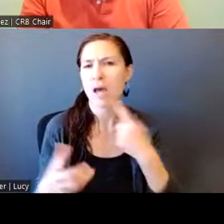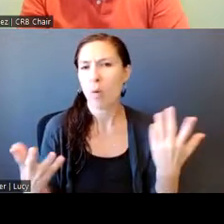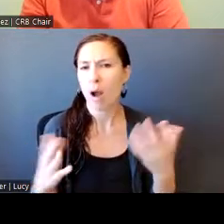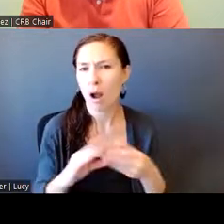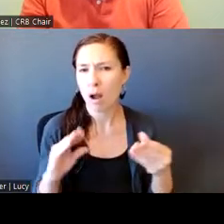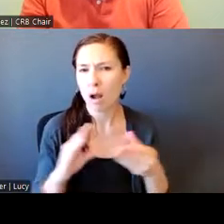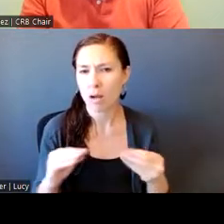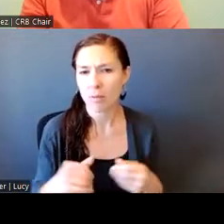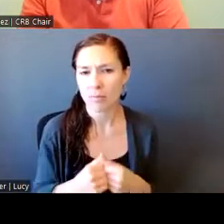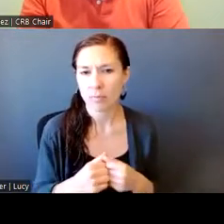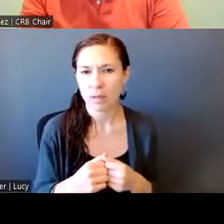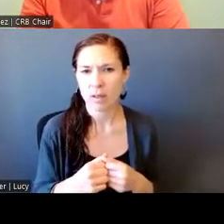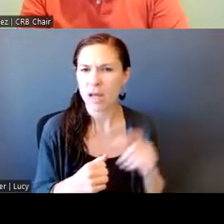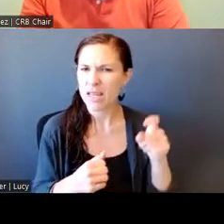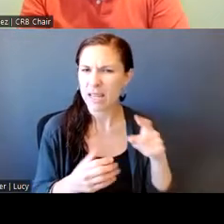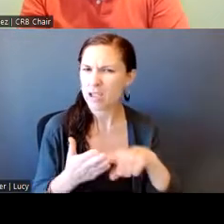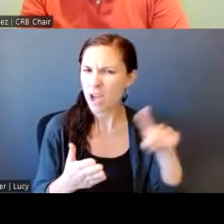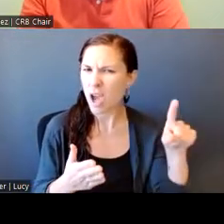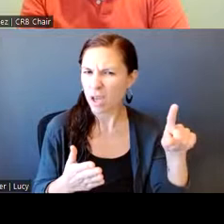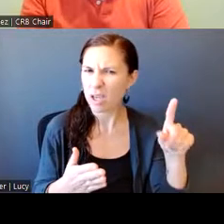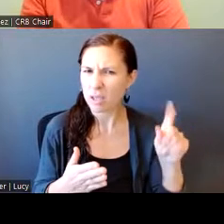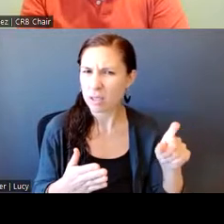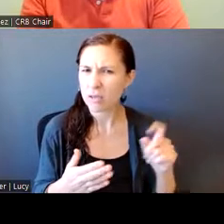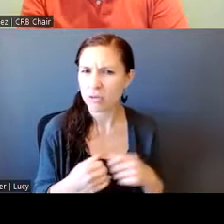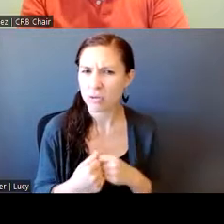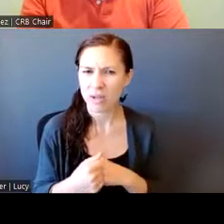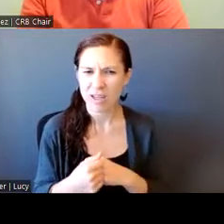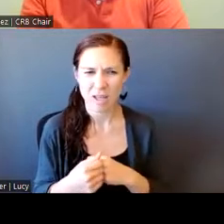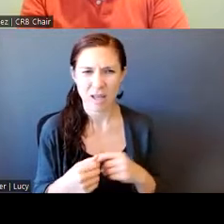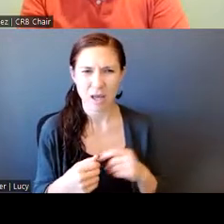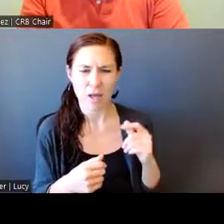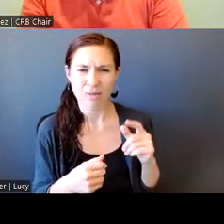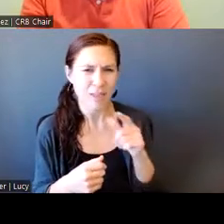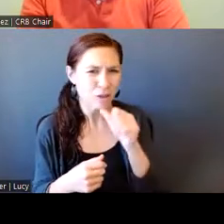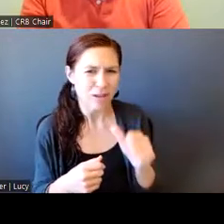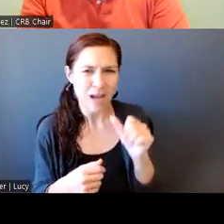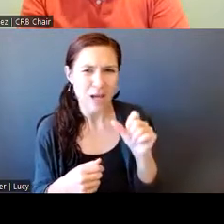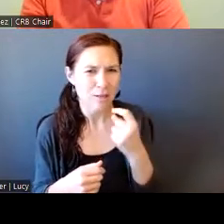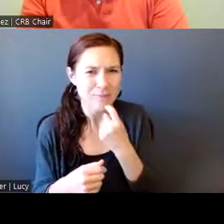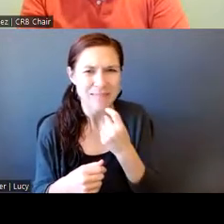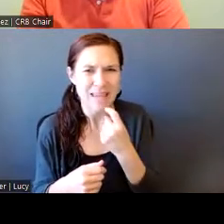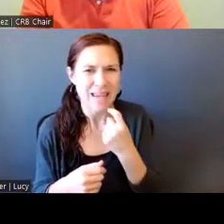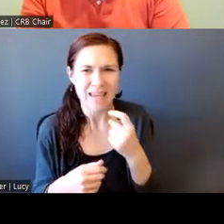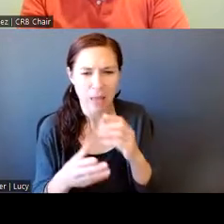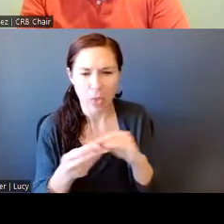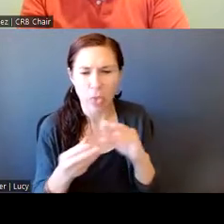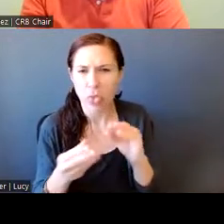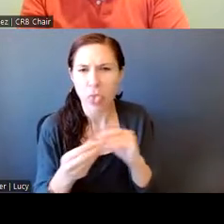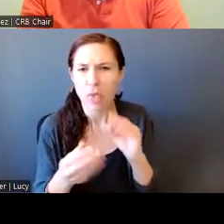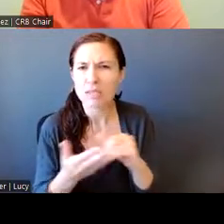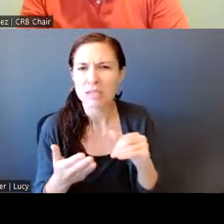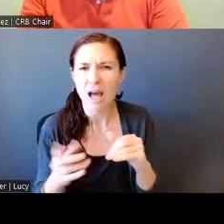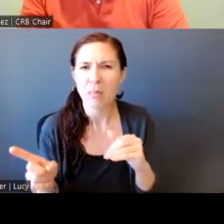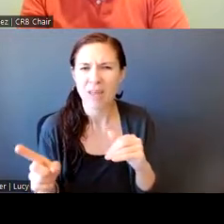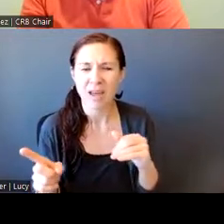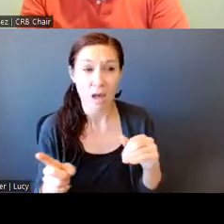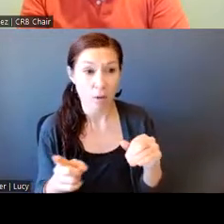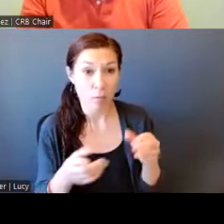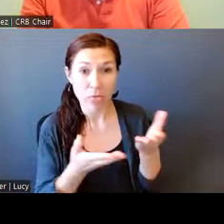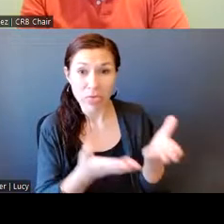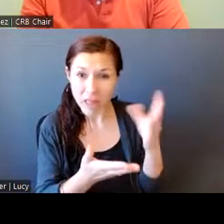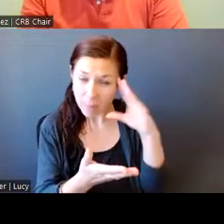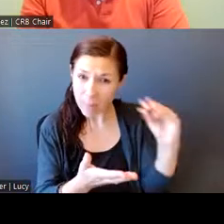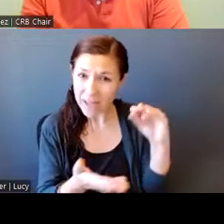that nobody should be saying when death is in front of them. Things that were said,